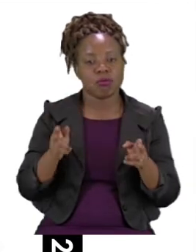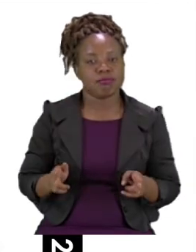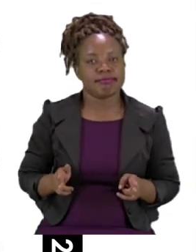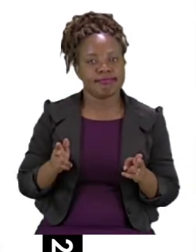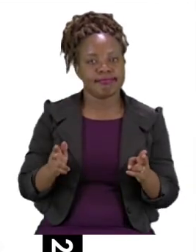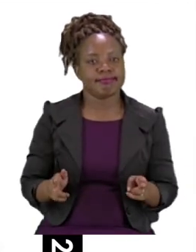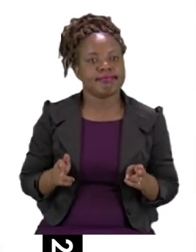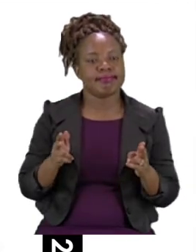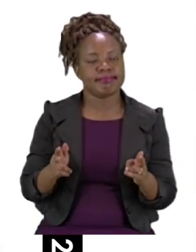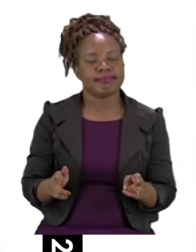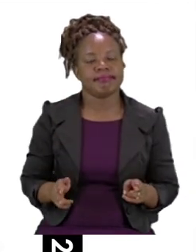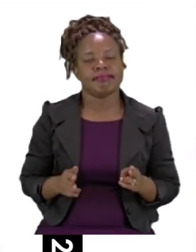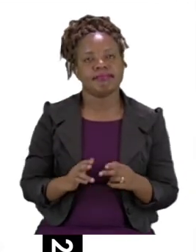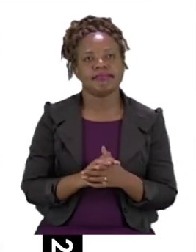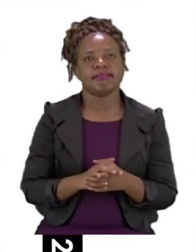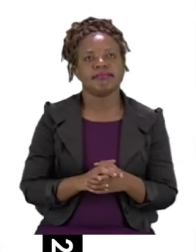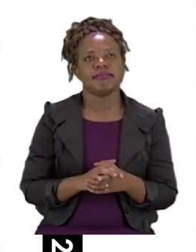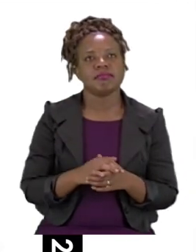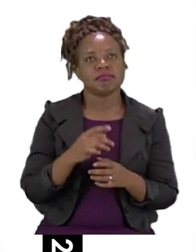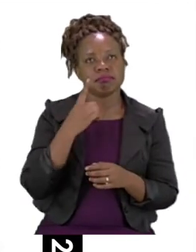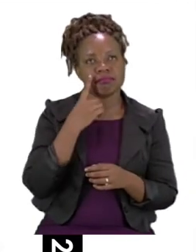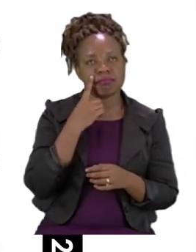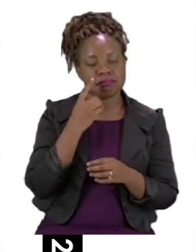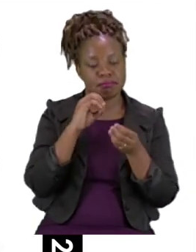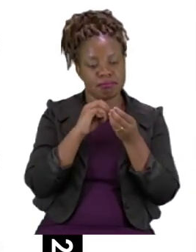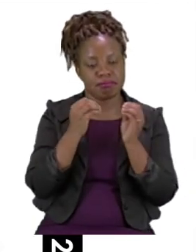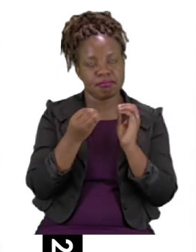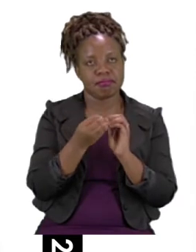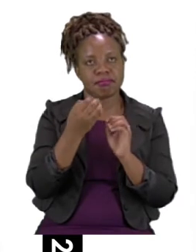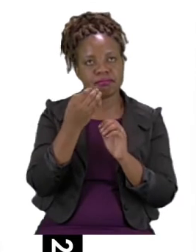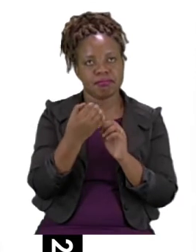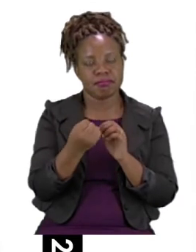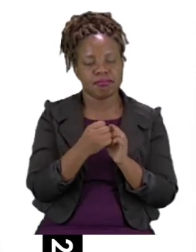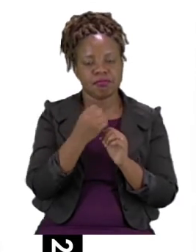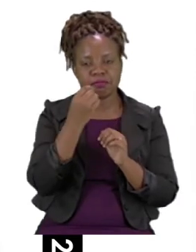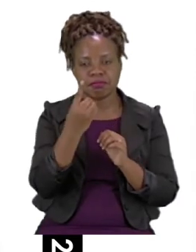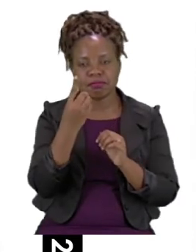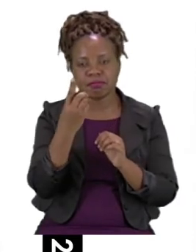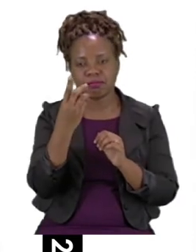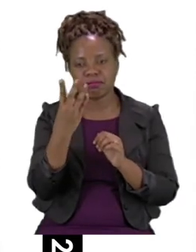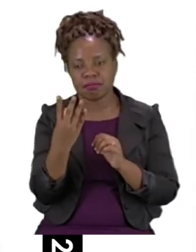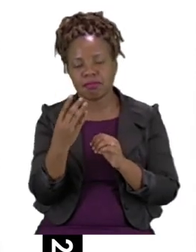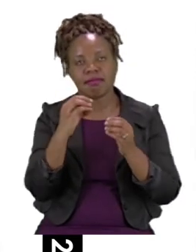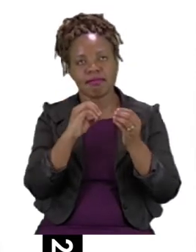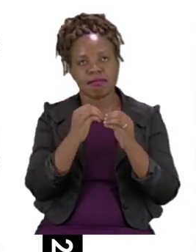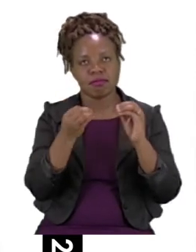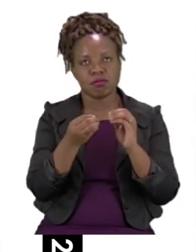and it is our job to count by the number so that we can complete our choo choo trains.